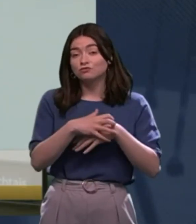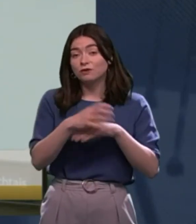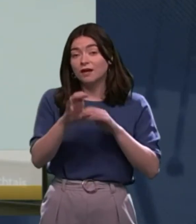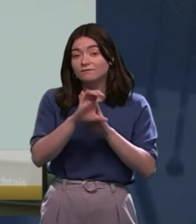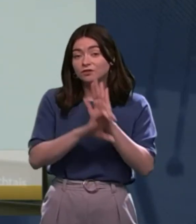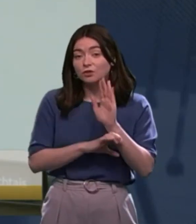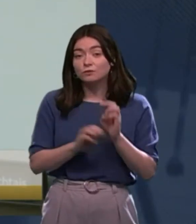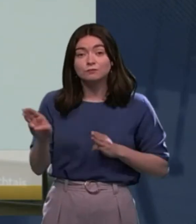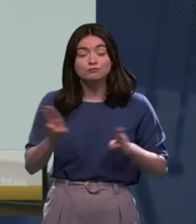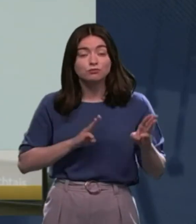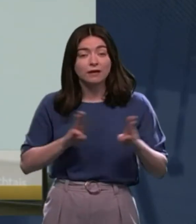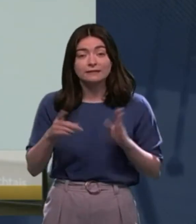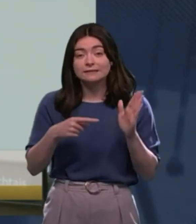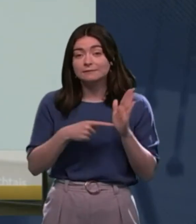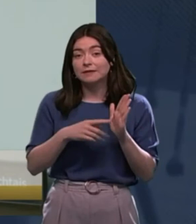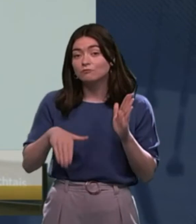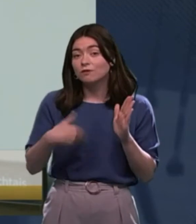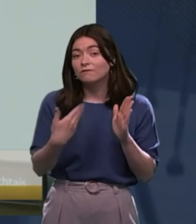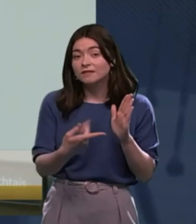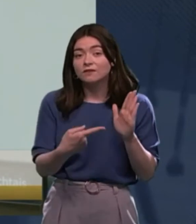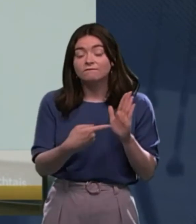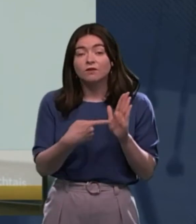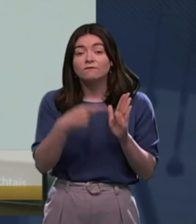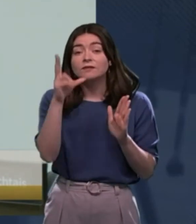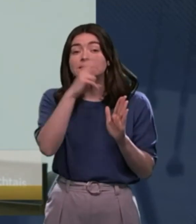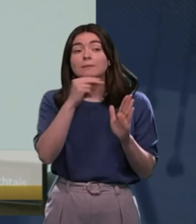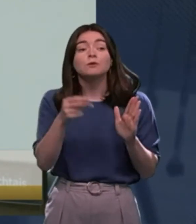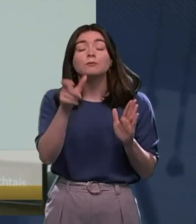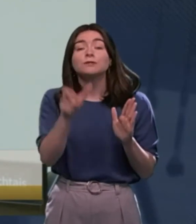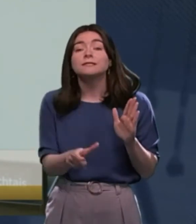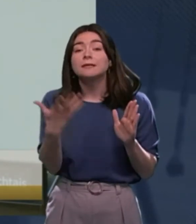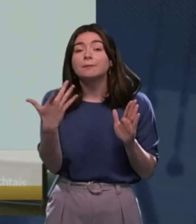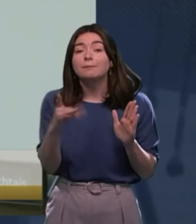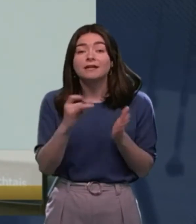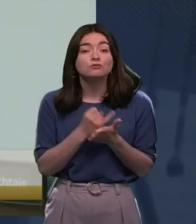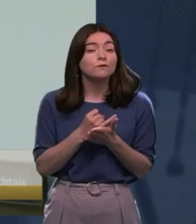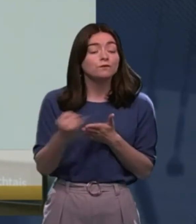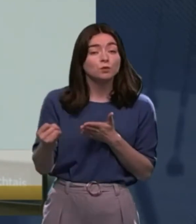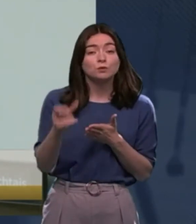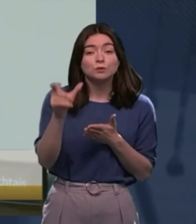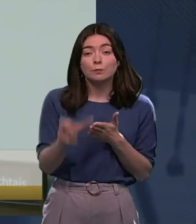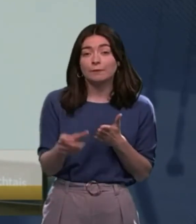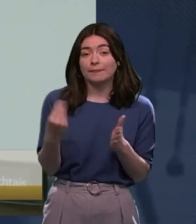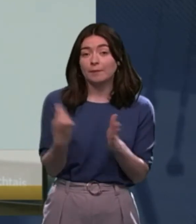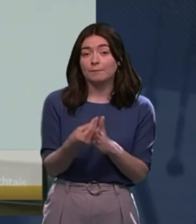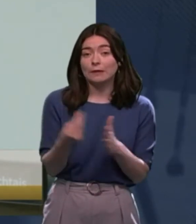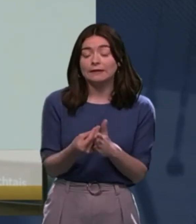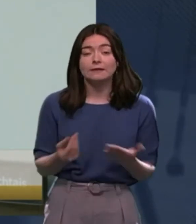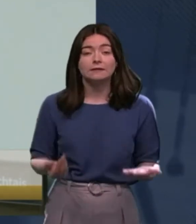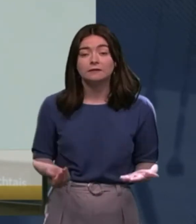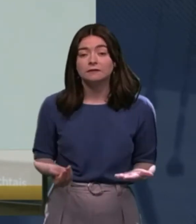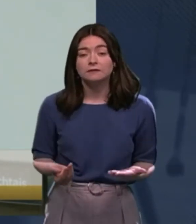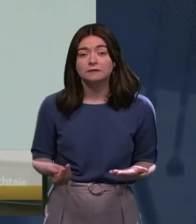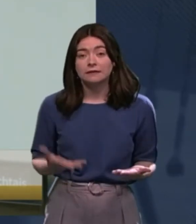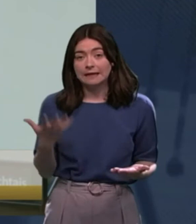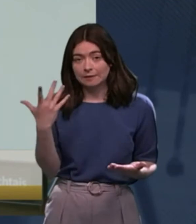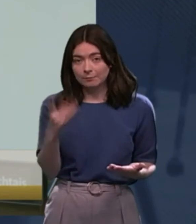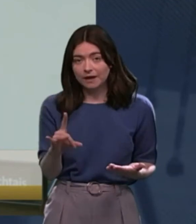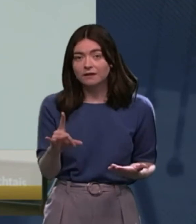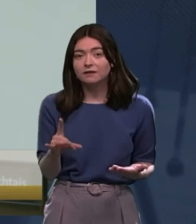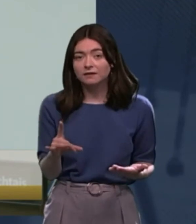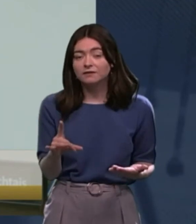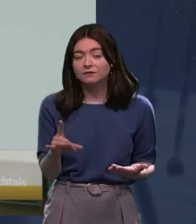make a provision for, for example, a bank teller to refuse somebody their money in a bank.